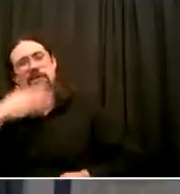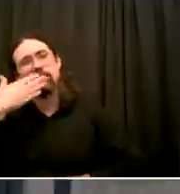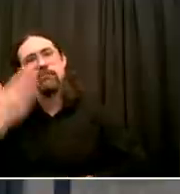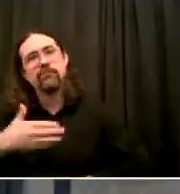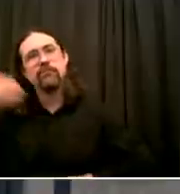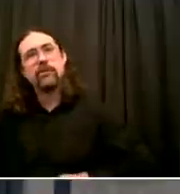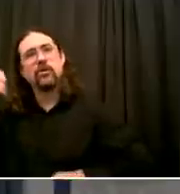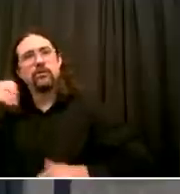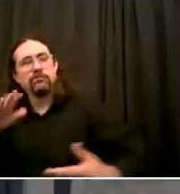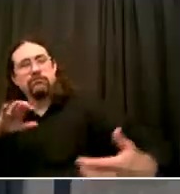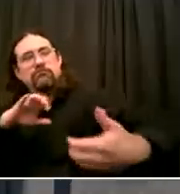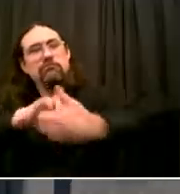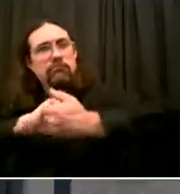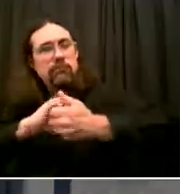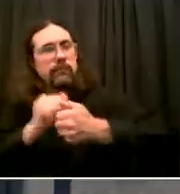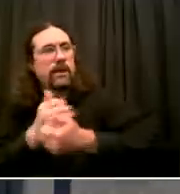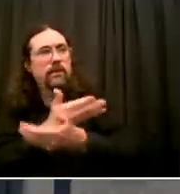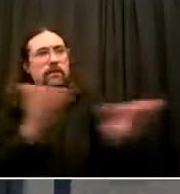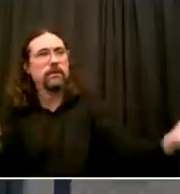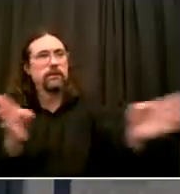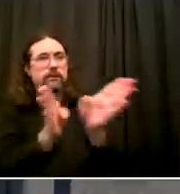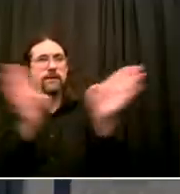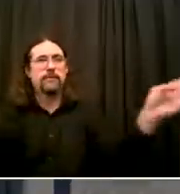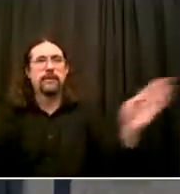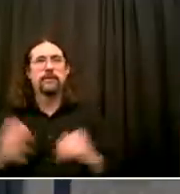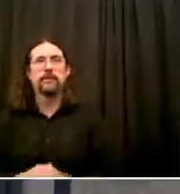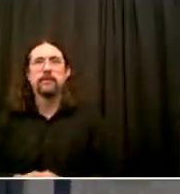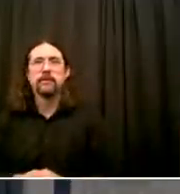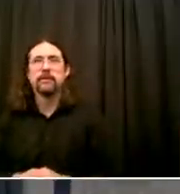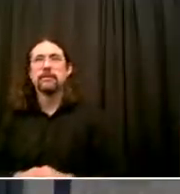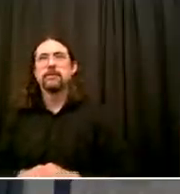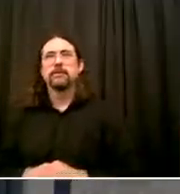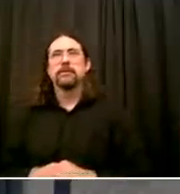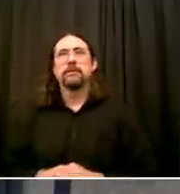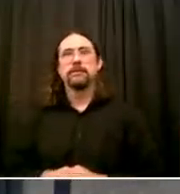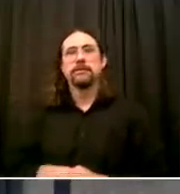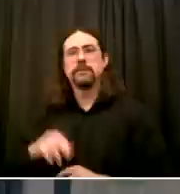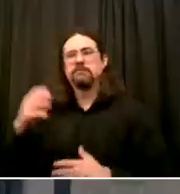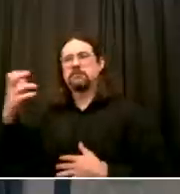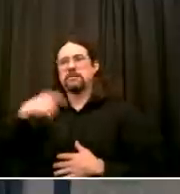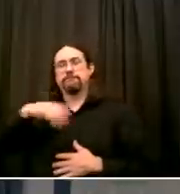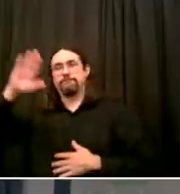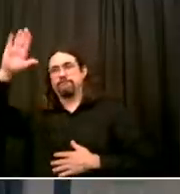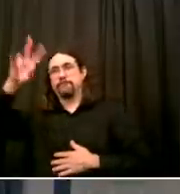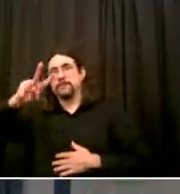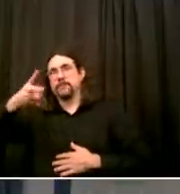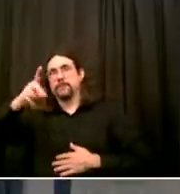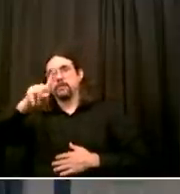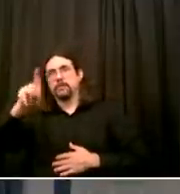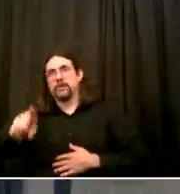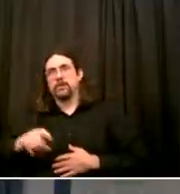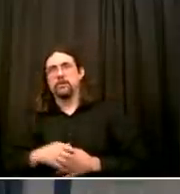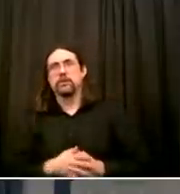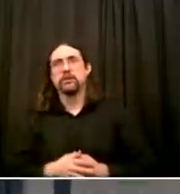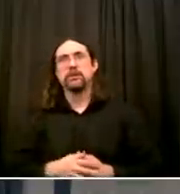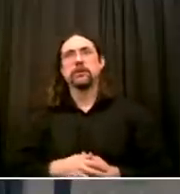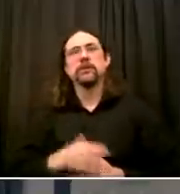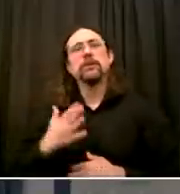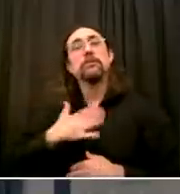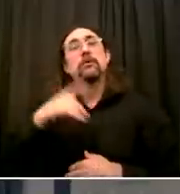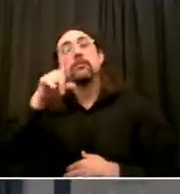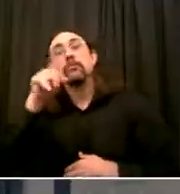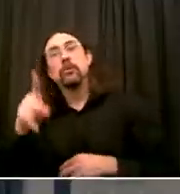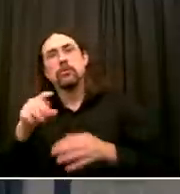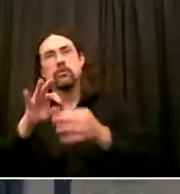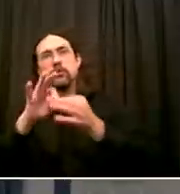know that shootings are or have been trending upward What about specifically about stopping those shootings and